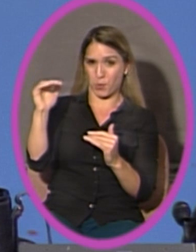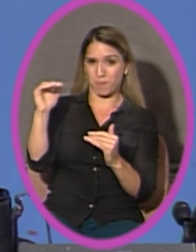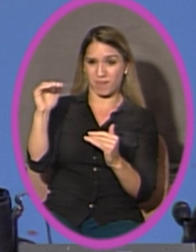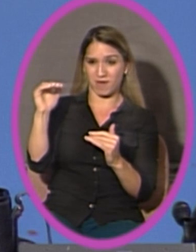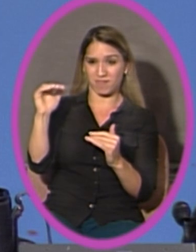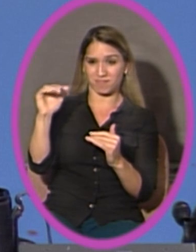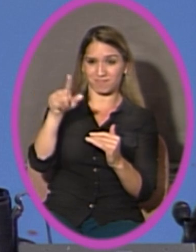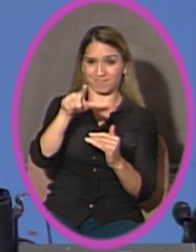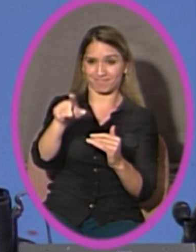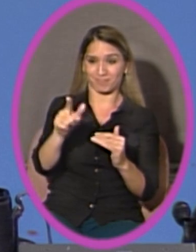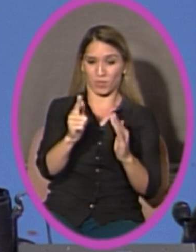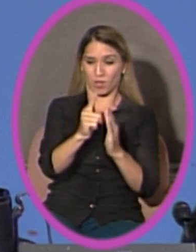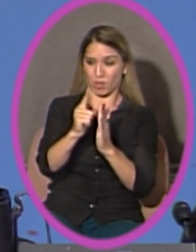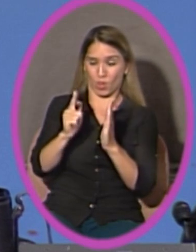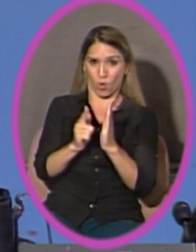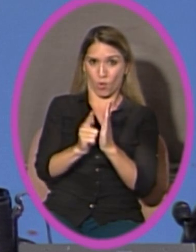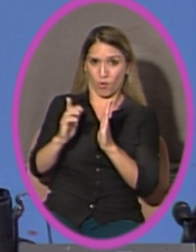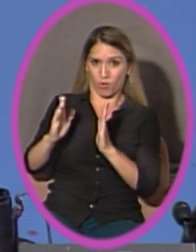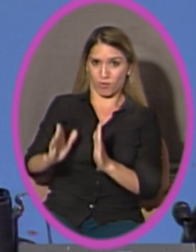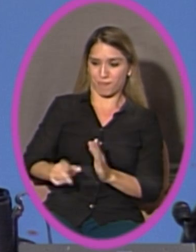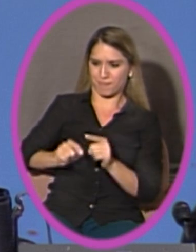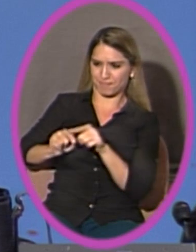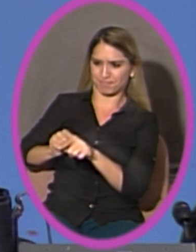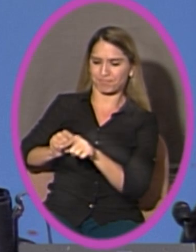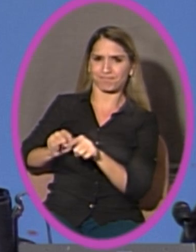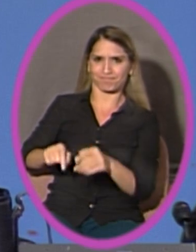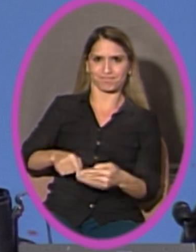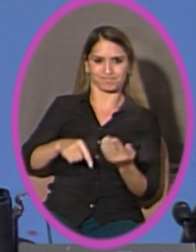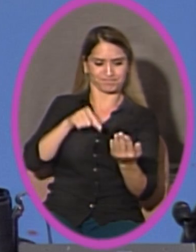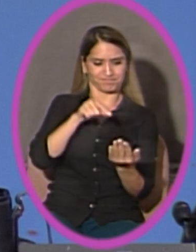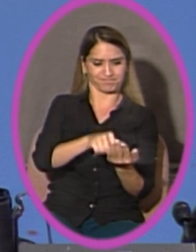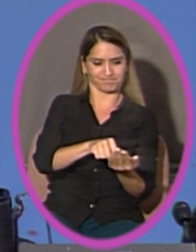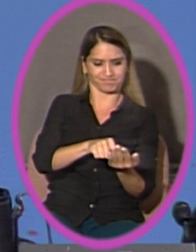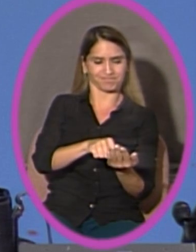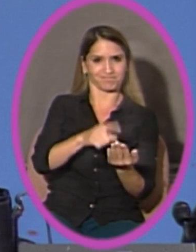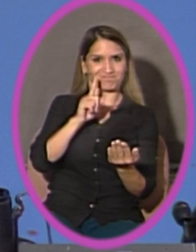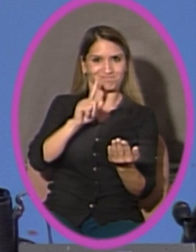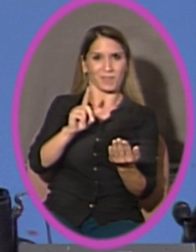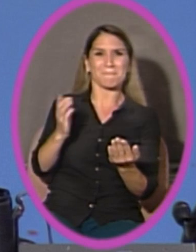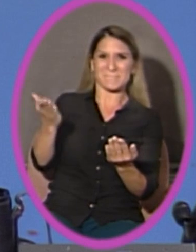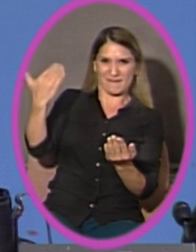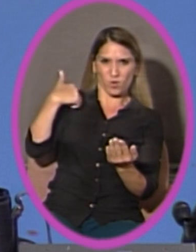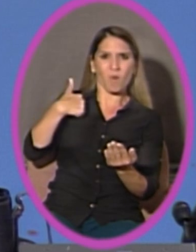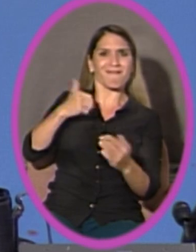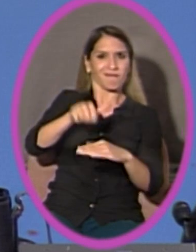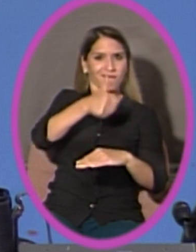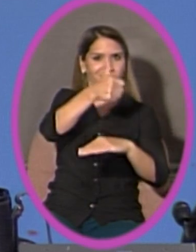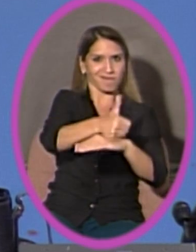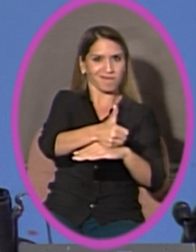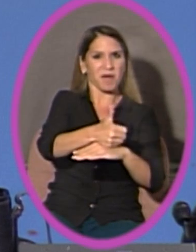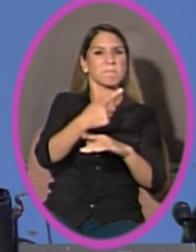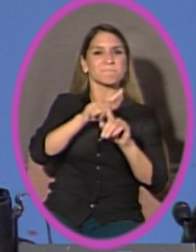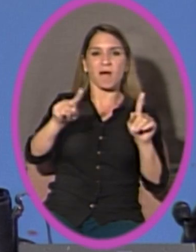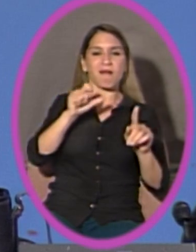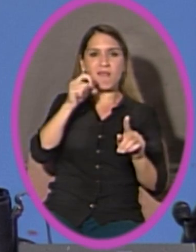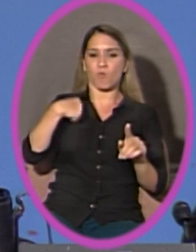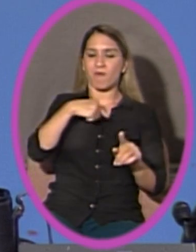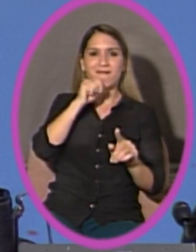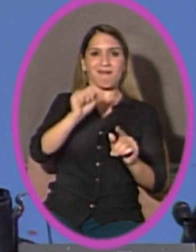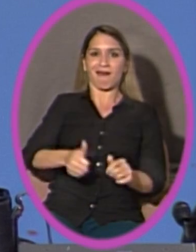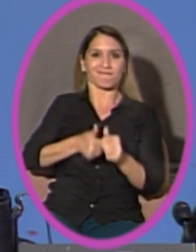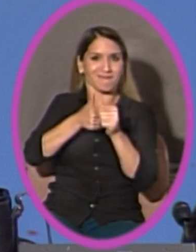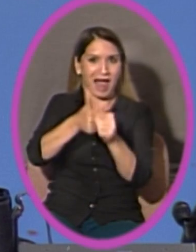give what has been given to us before, but we haven't been following, which is that in